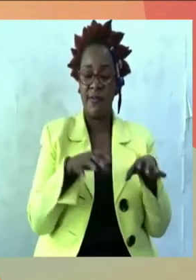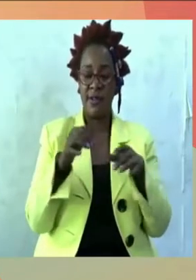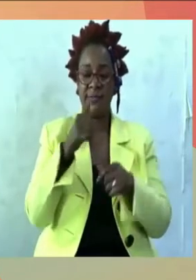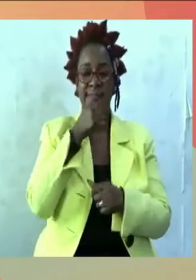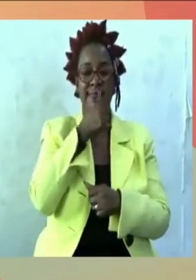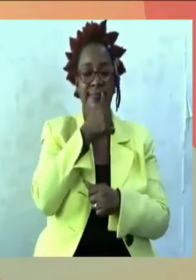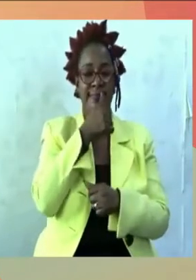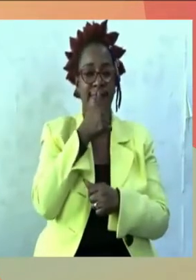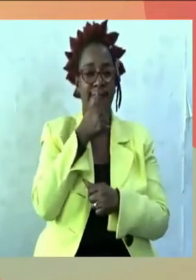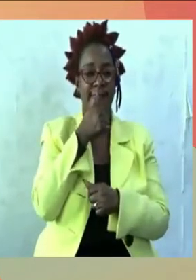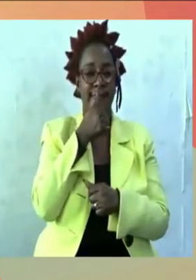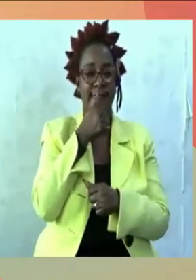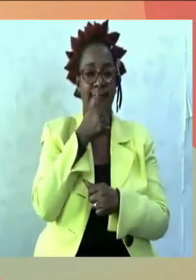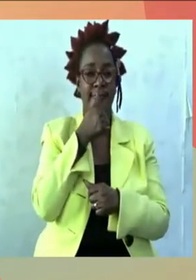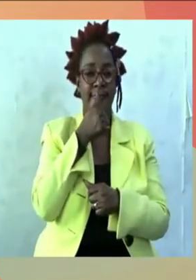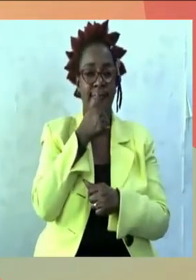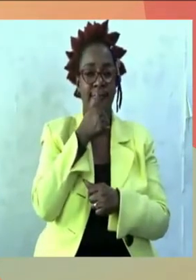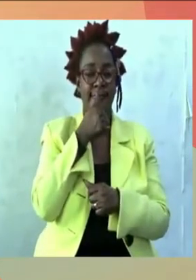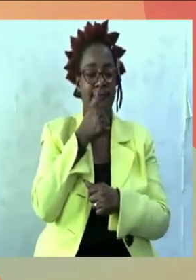But no more.